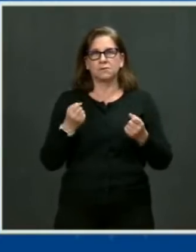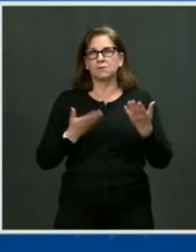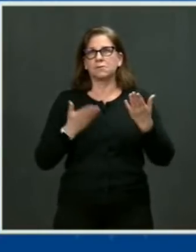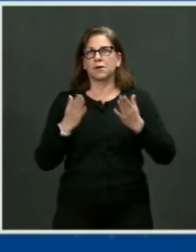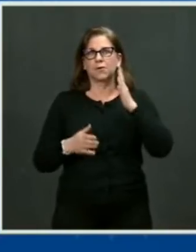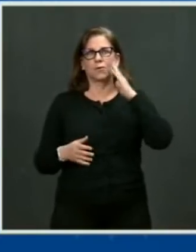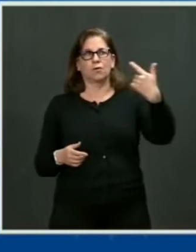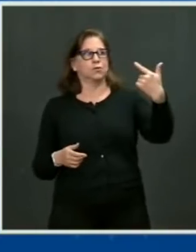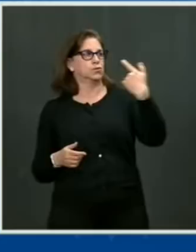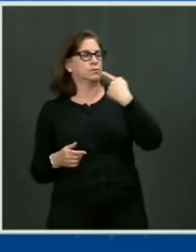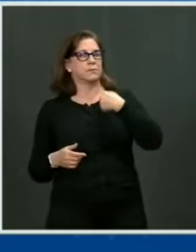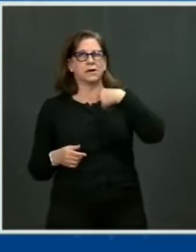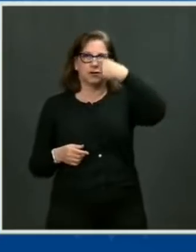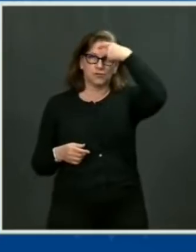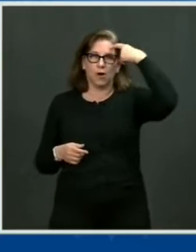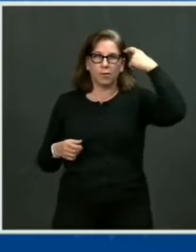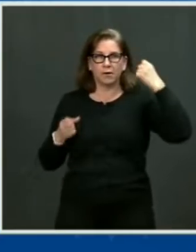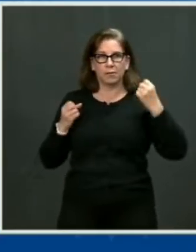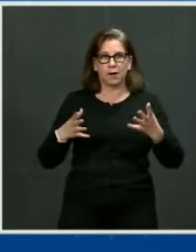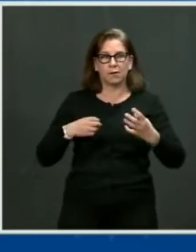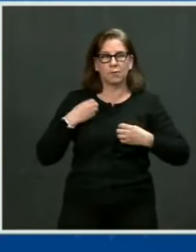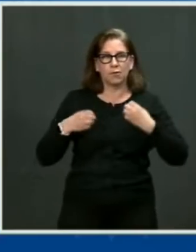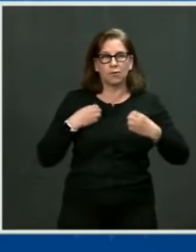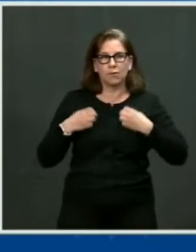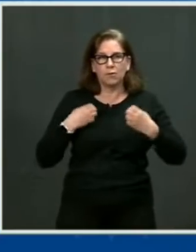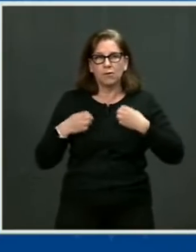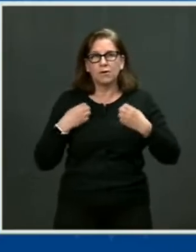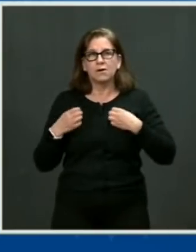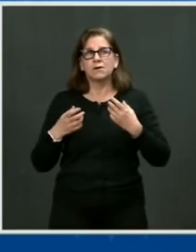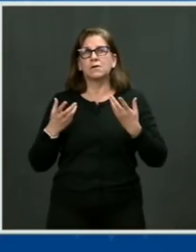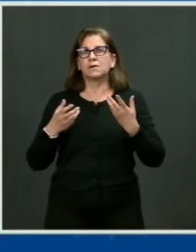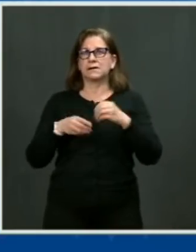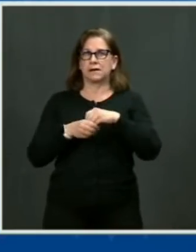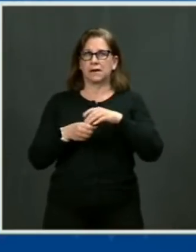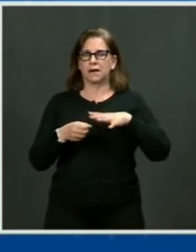gun violence in our neighborhood is having a profound impact